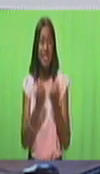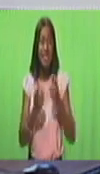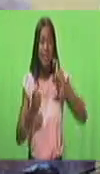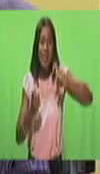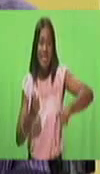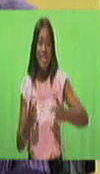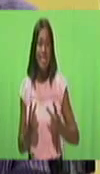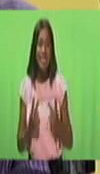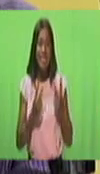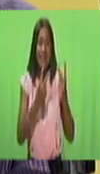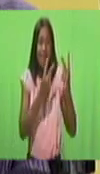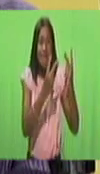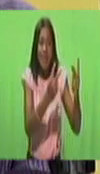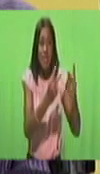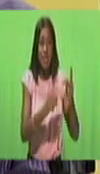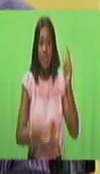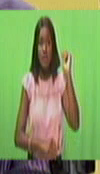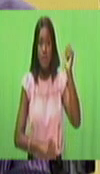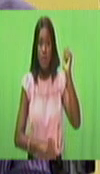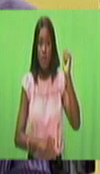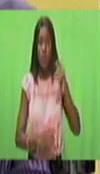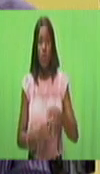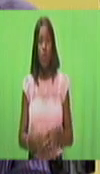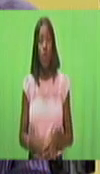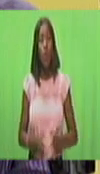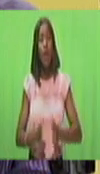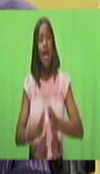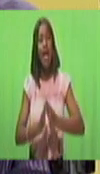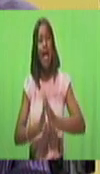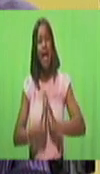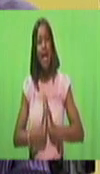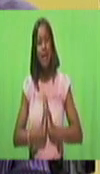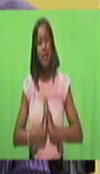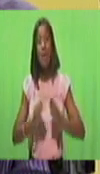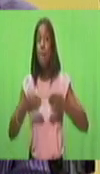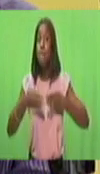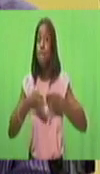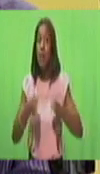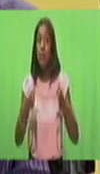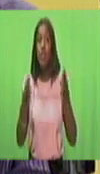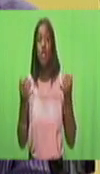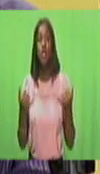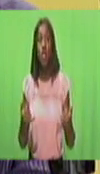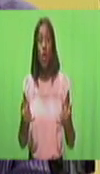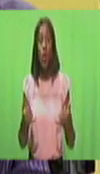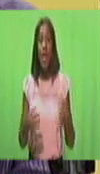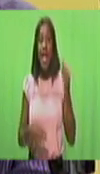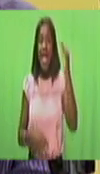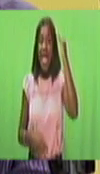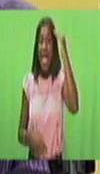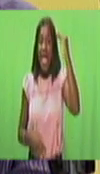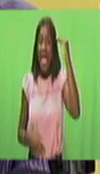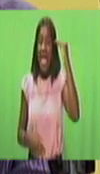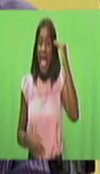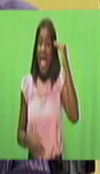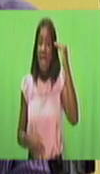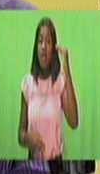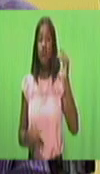We would like to ask publicly the head of our country,